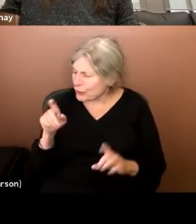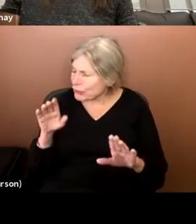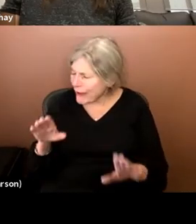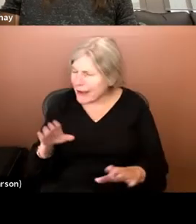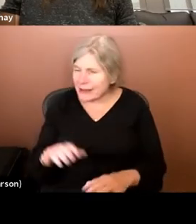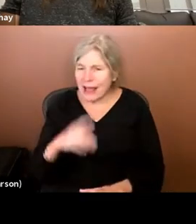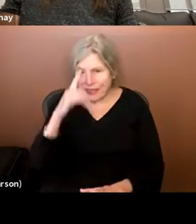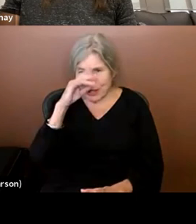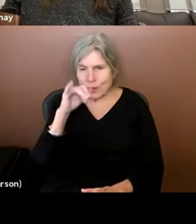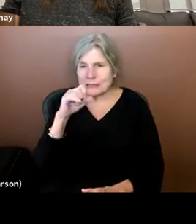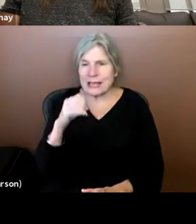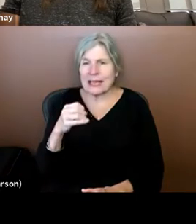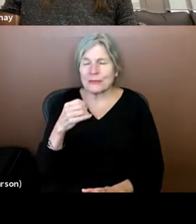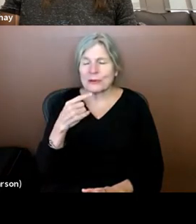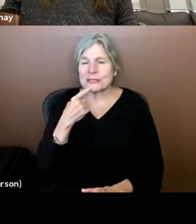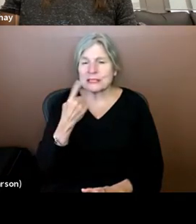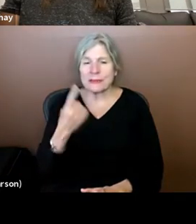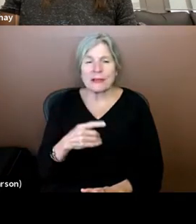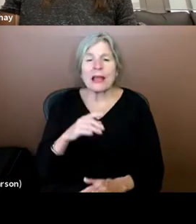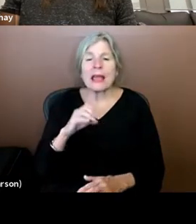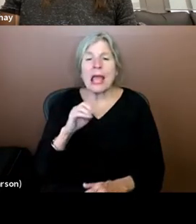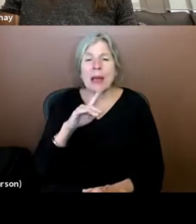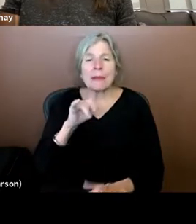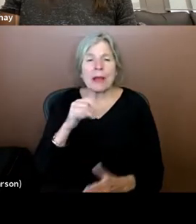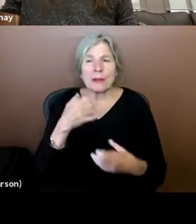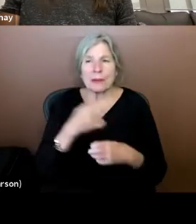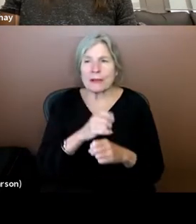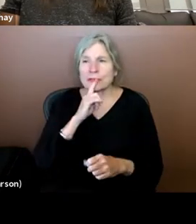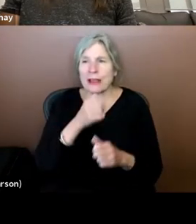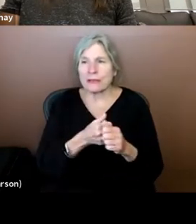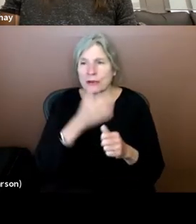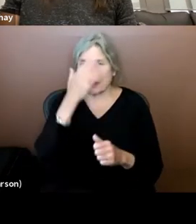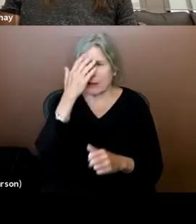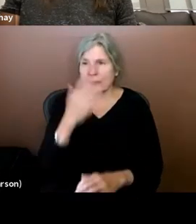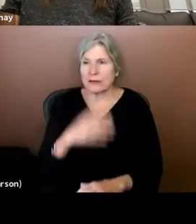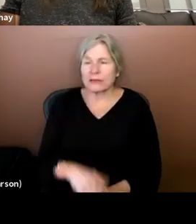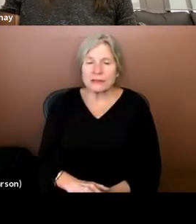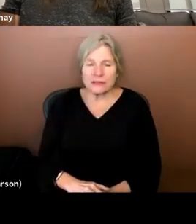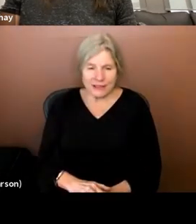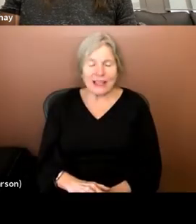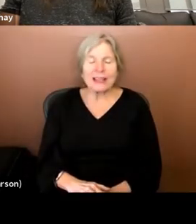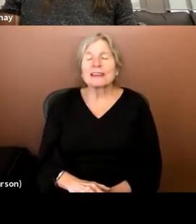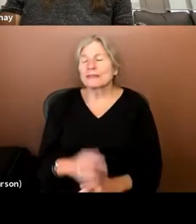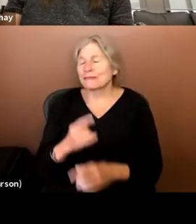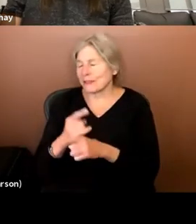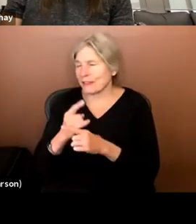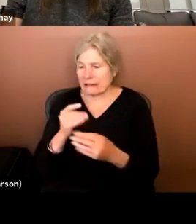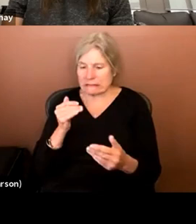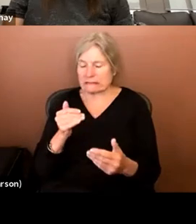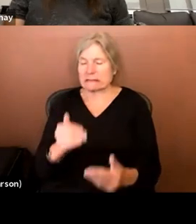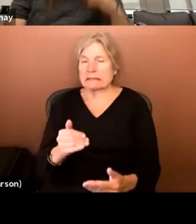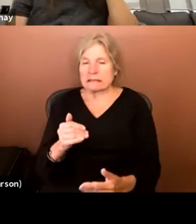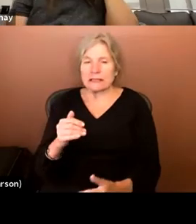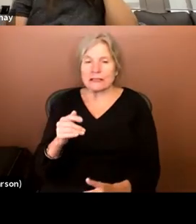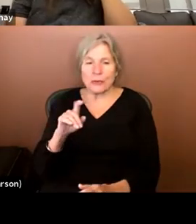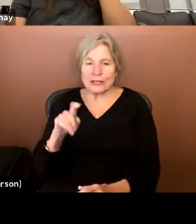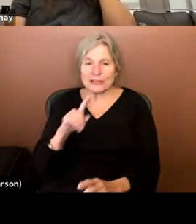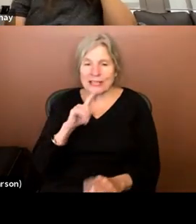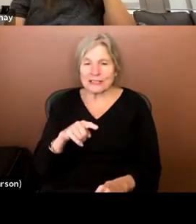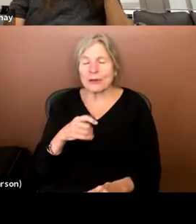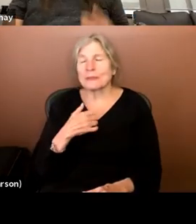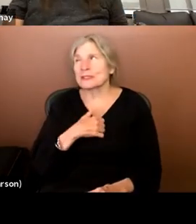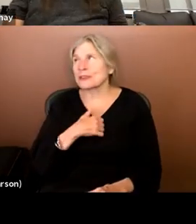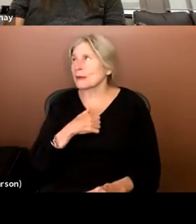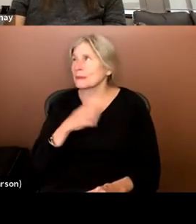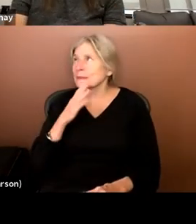Jose had something. This is Emily. I just want to make sure everyone knows the Q and a, you know, we're coming up on time. That's what I was saying. I'm a bad moderator. I'm